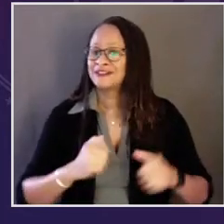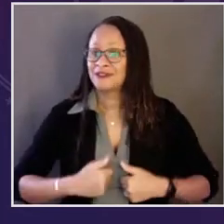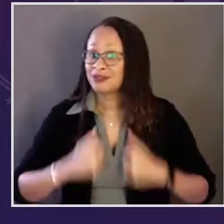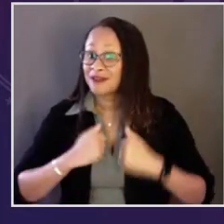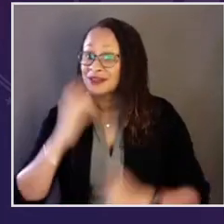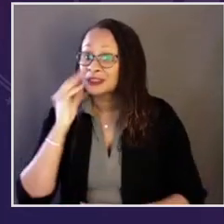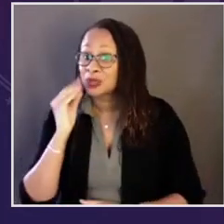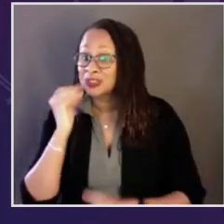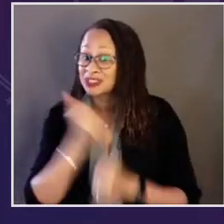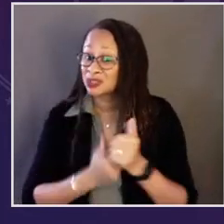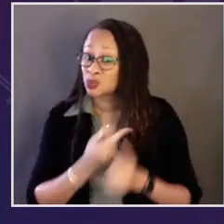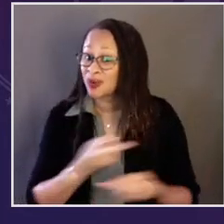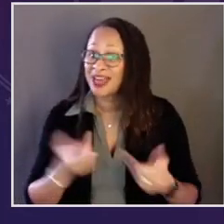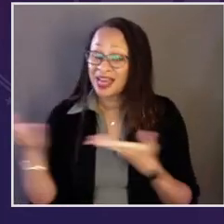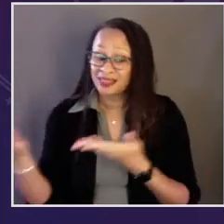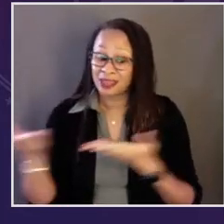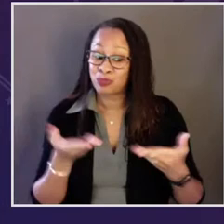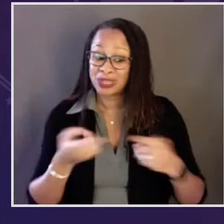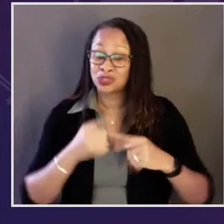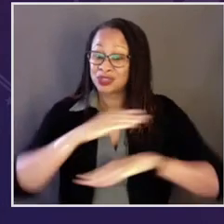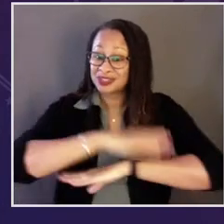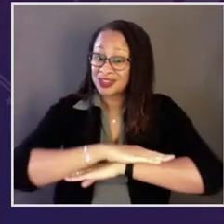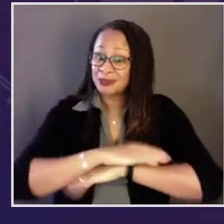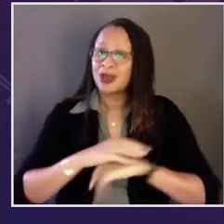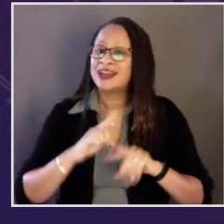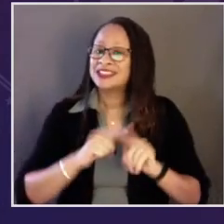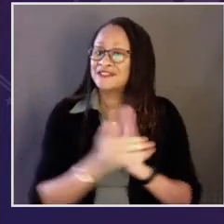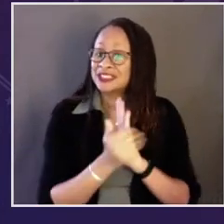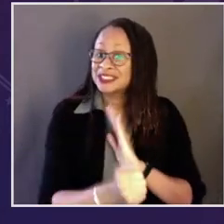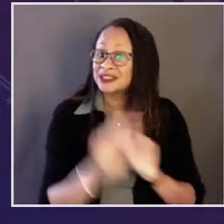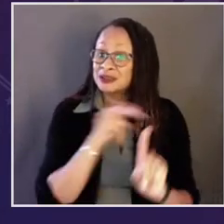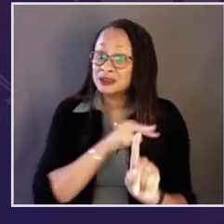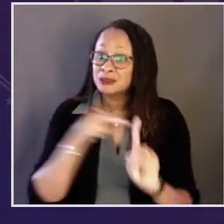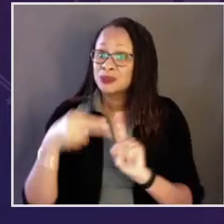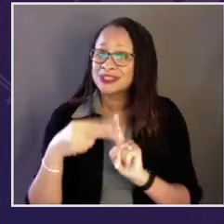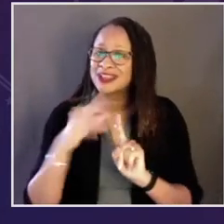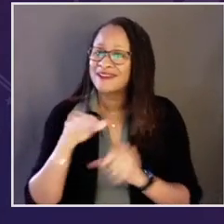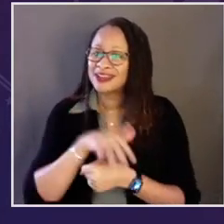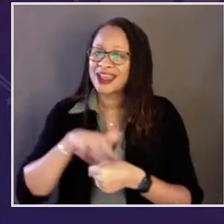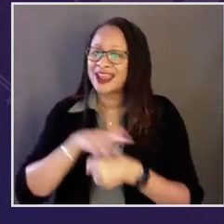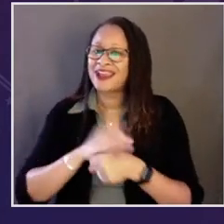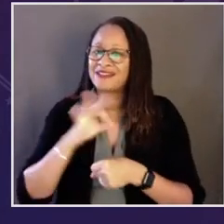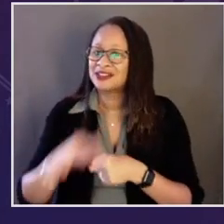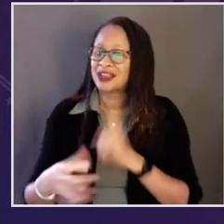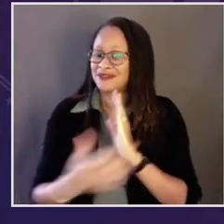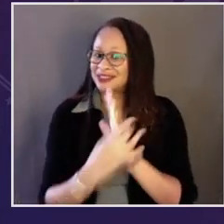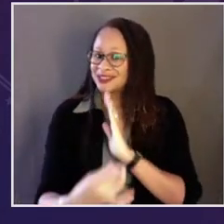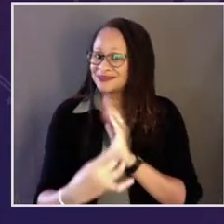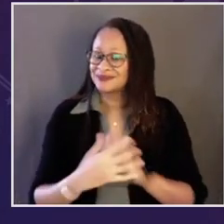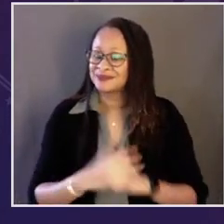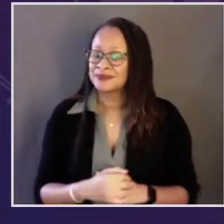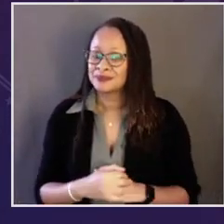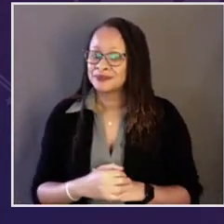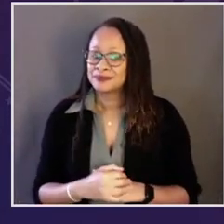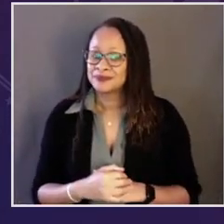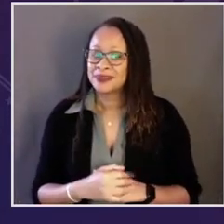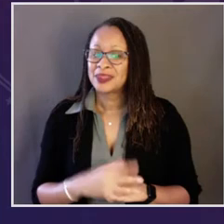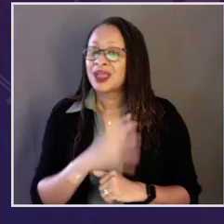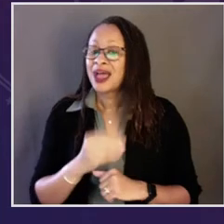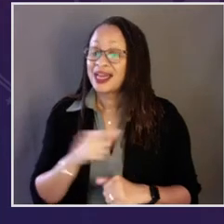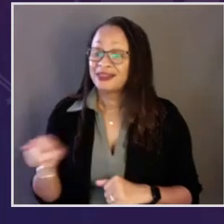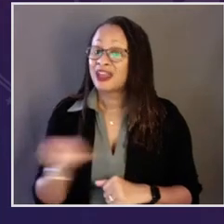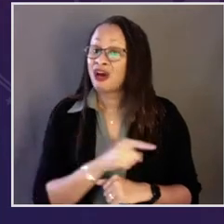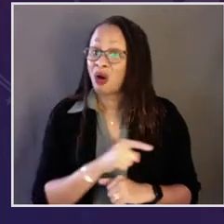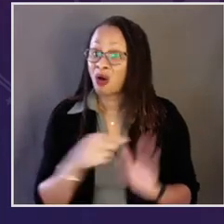These leaders have different backgrounds and life's experience, and they bring to their roles different skills, perspectives,